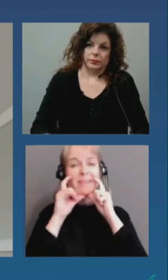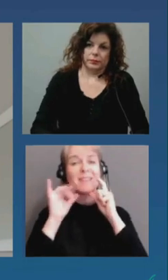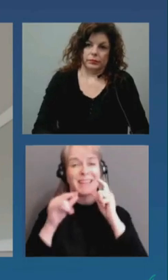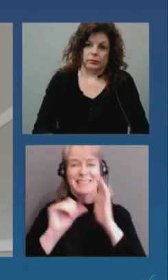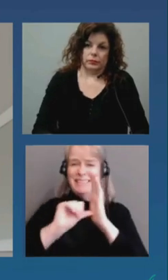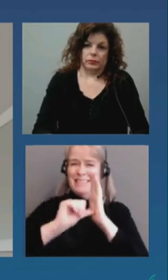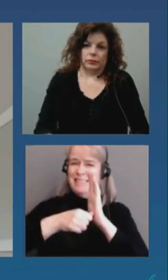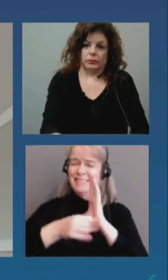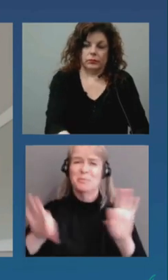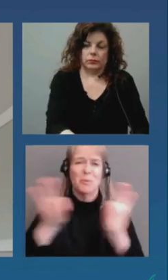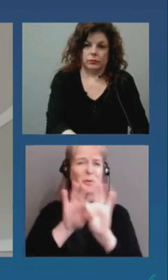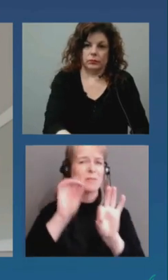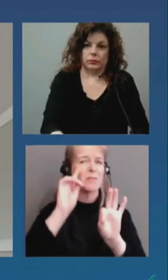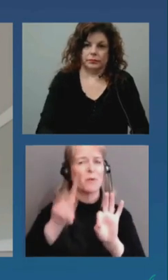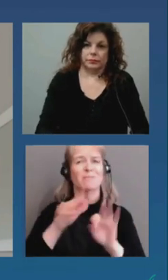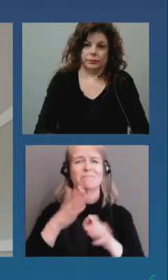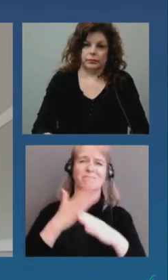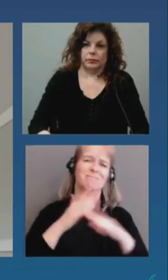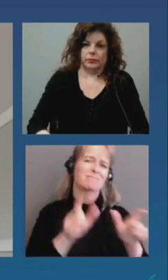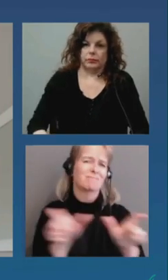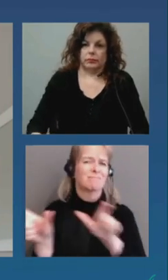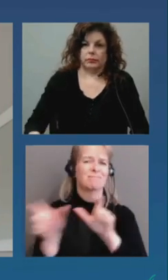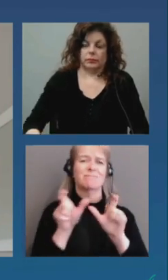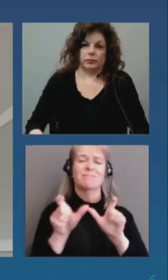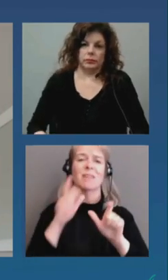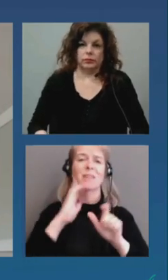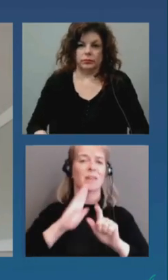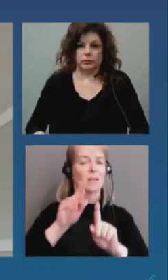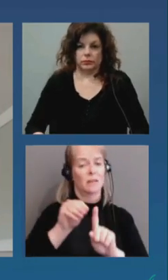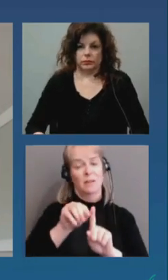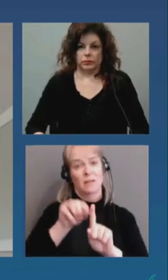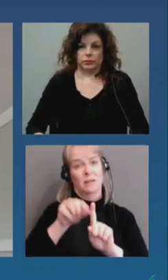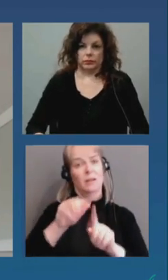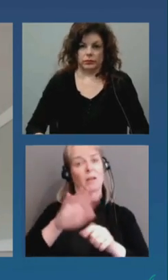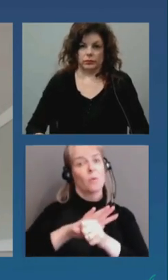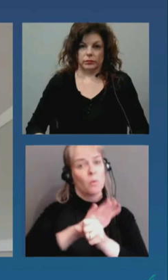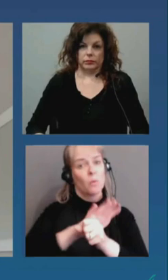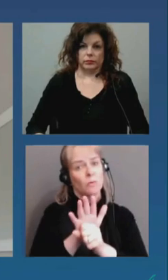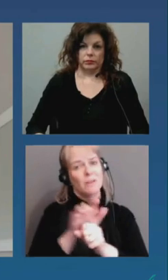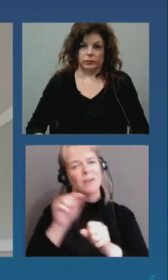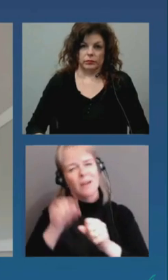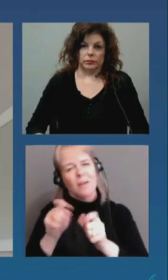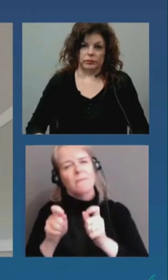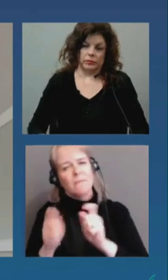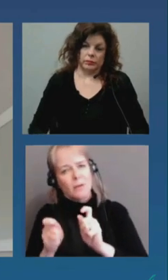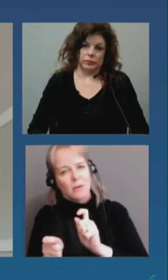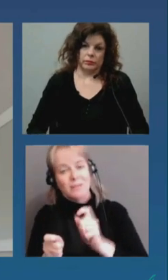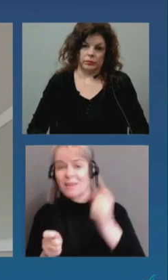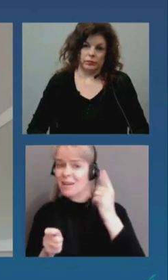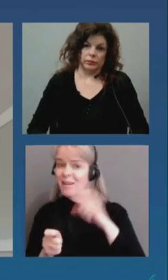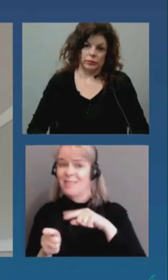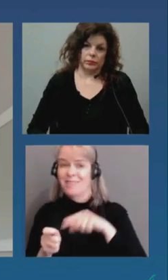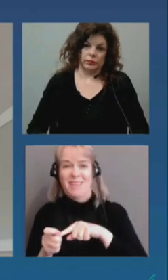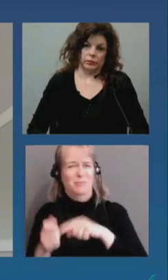making up close to 100% of what is found in our wastewater when we look at all of the COVID.